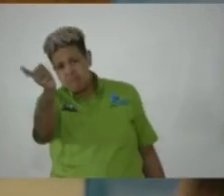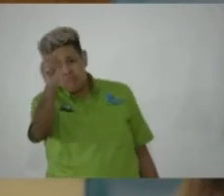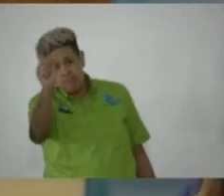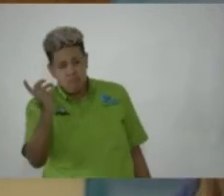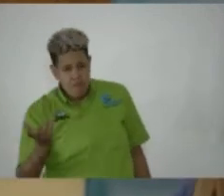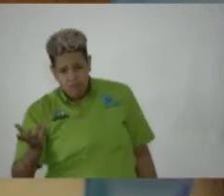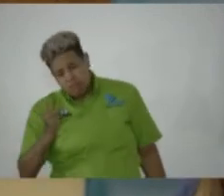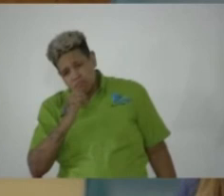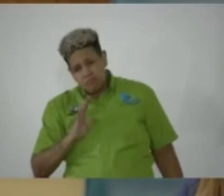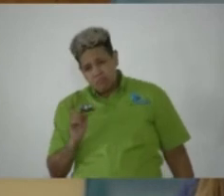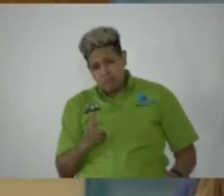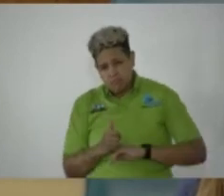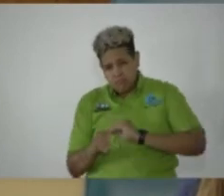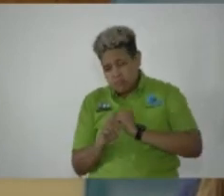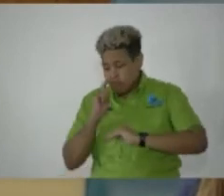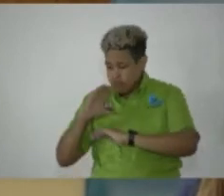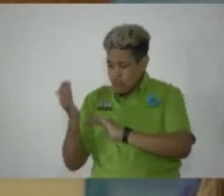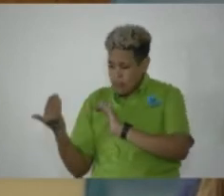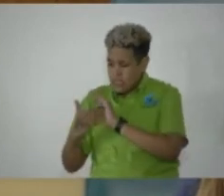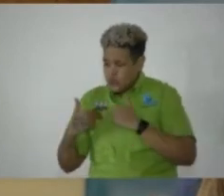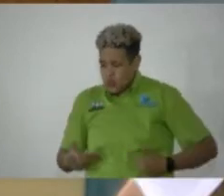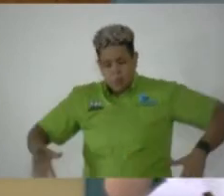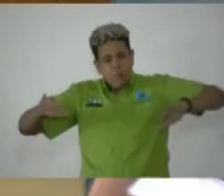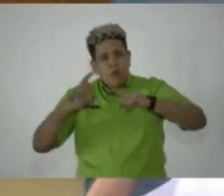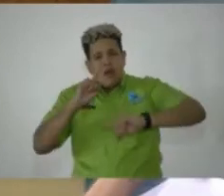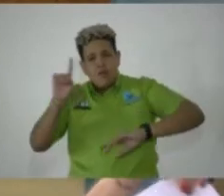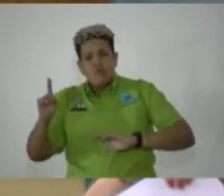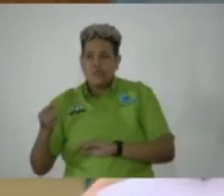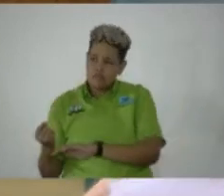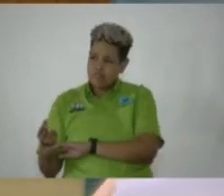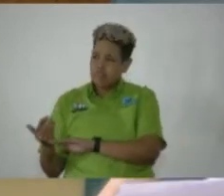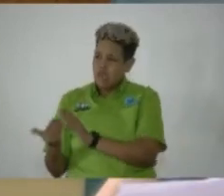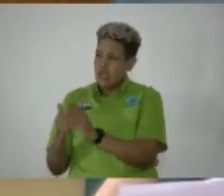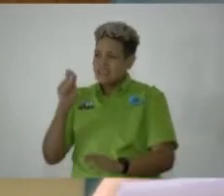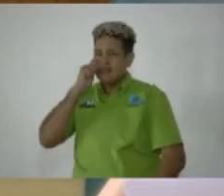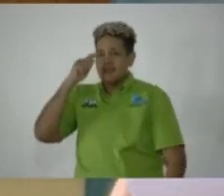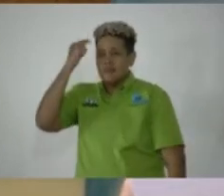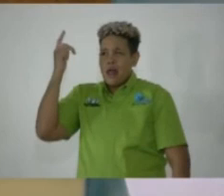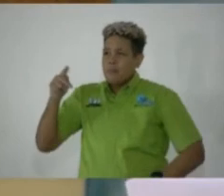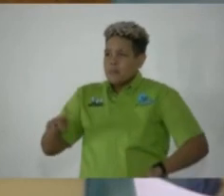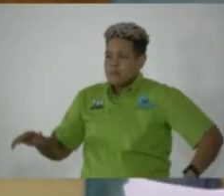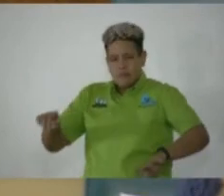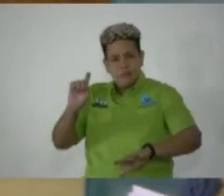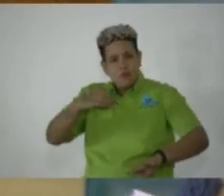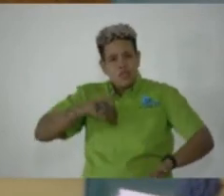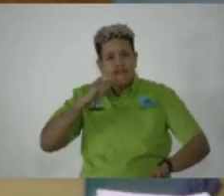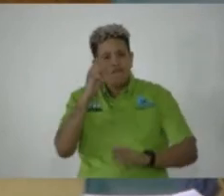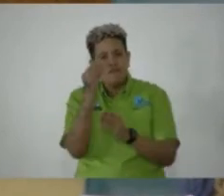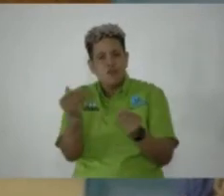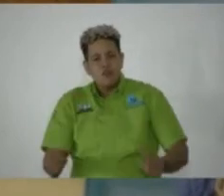Madam Speaker, a crime against humanity committed against a race of people must have remedied.